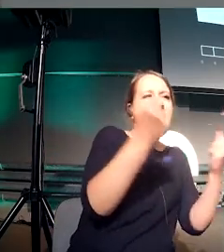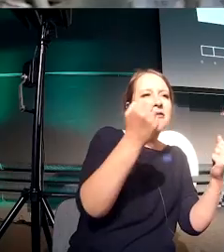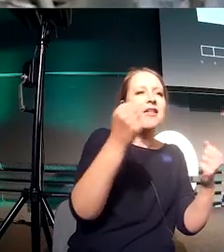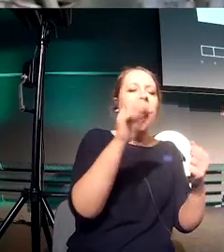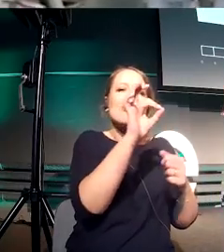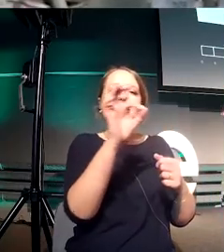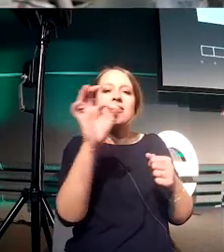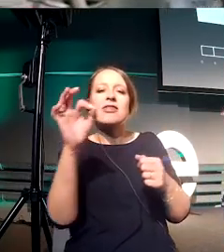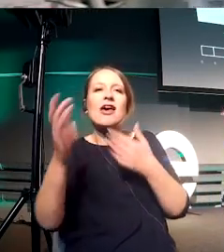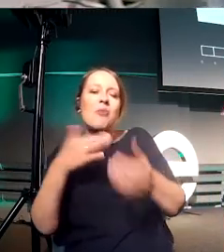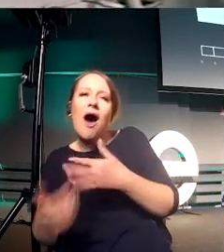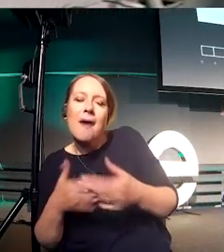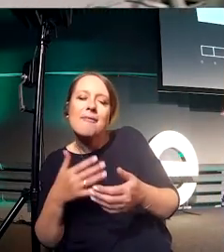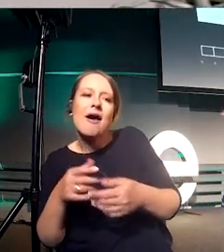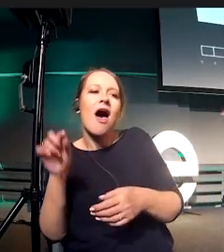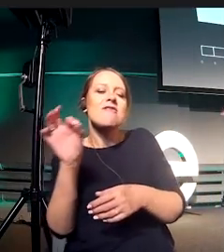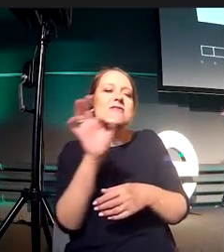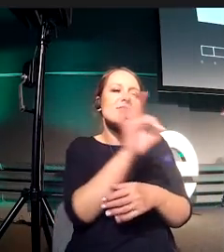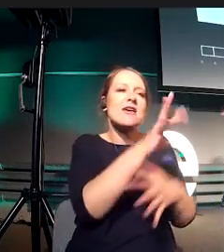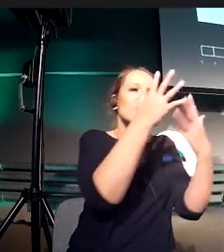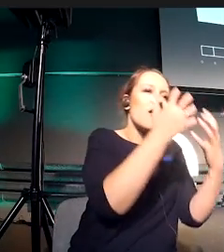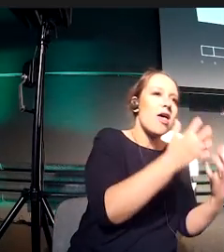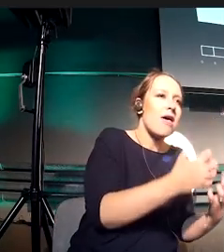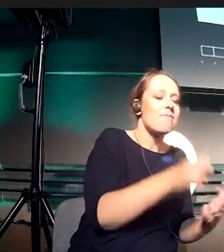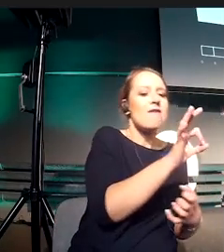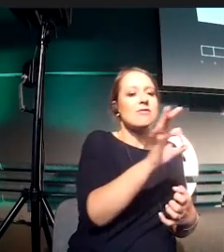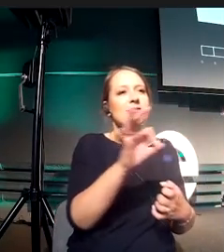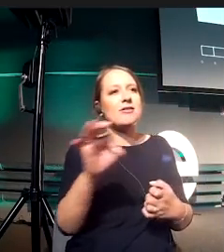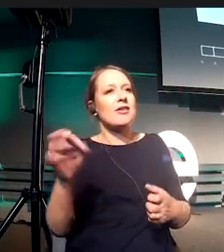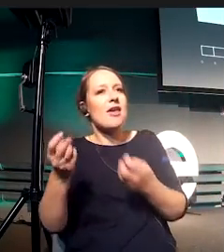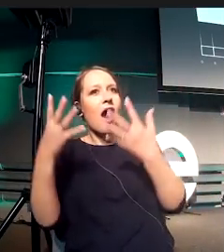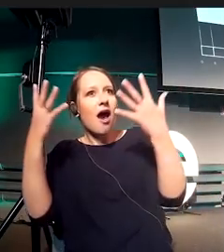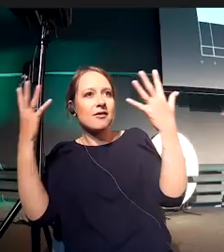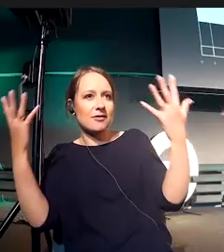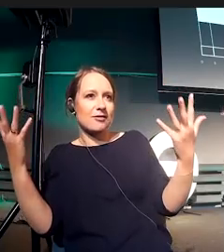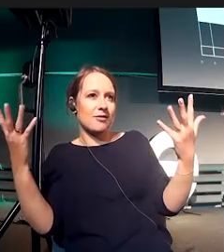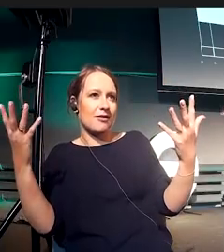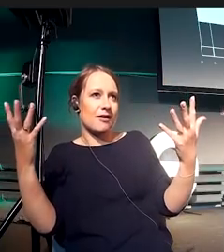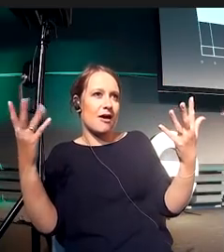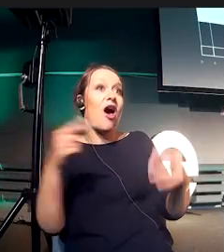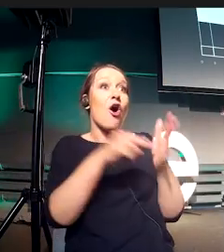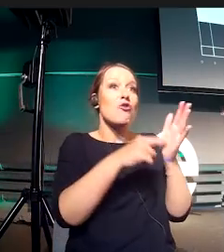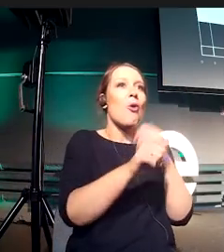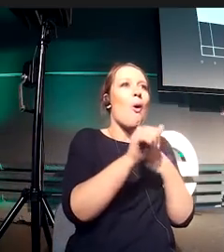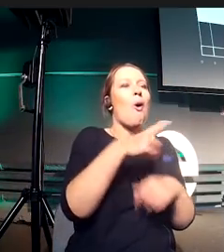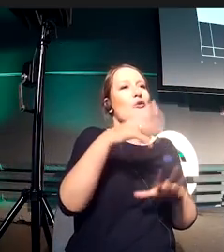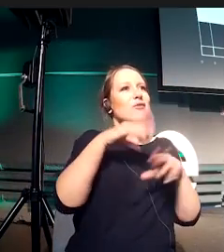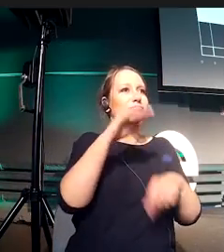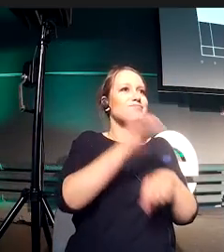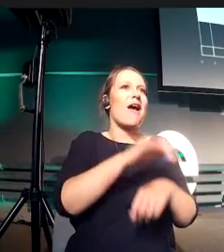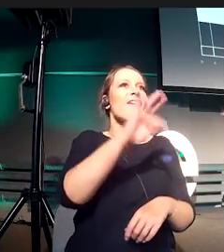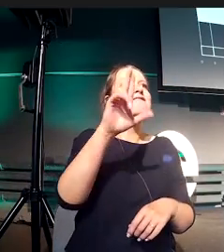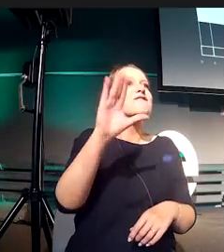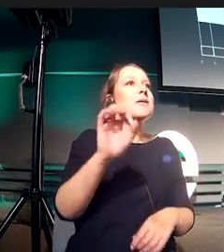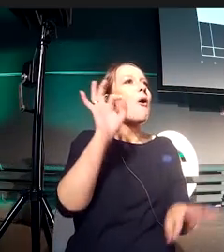10, 20, 30, 40%. So what we could do with Fibonacci, is we'll slice it right down the middle, and it will